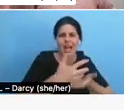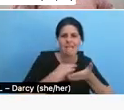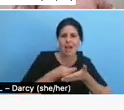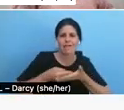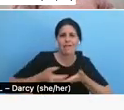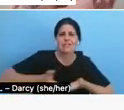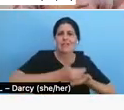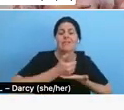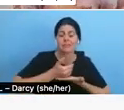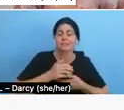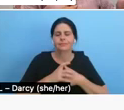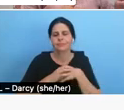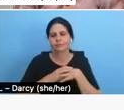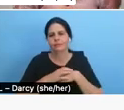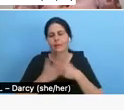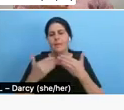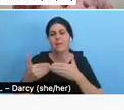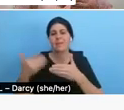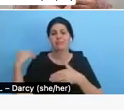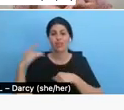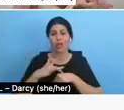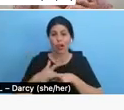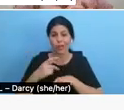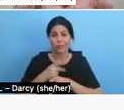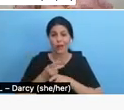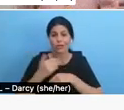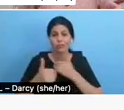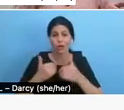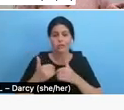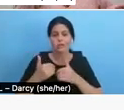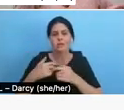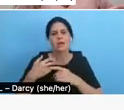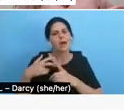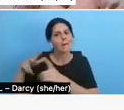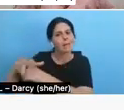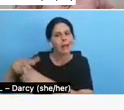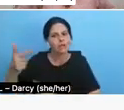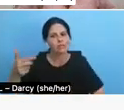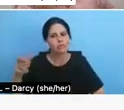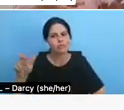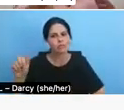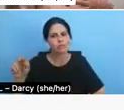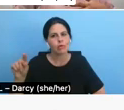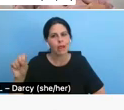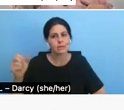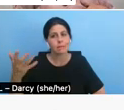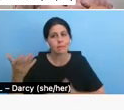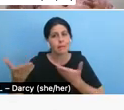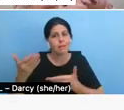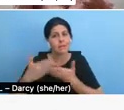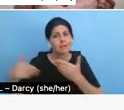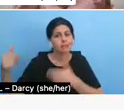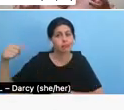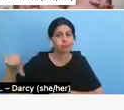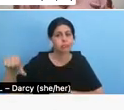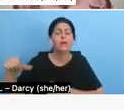at the beginning of your production, you had applied to some grants that maybe were some declines. Um, but now you're at a stage